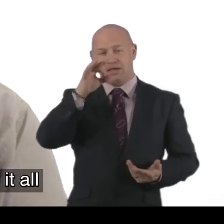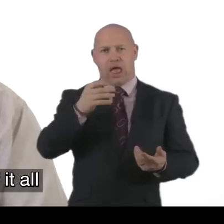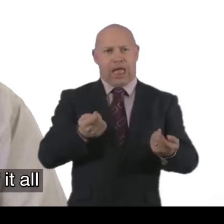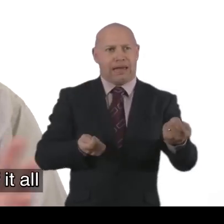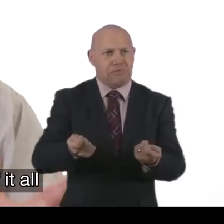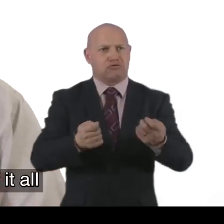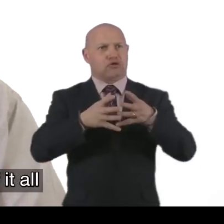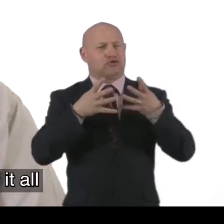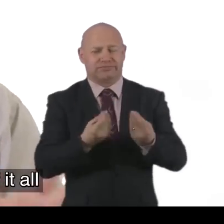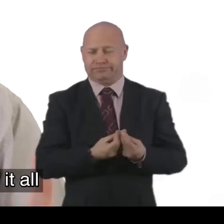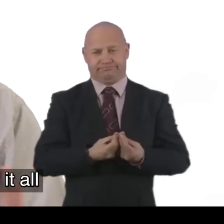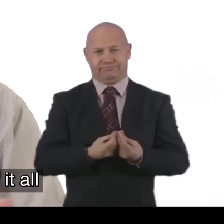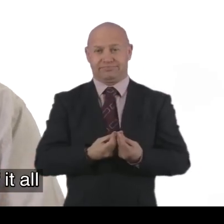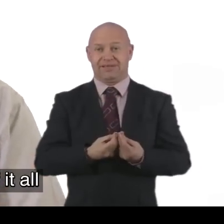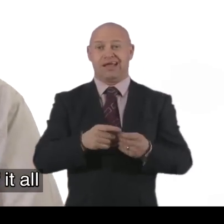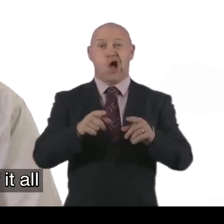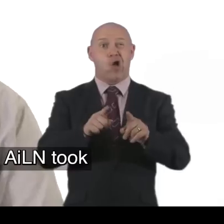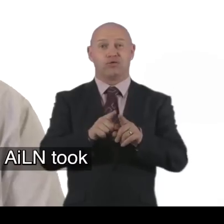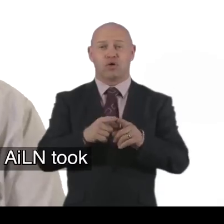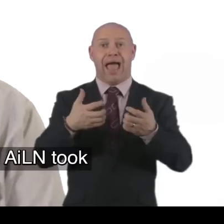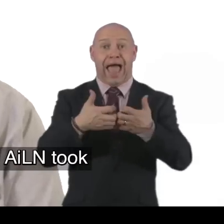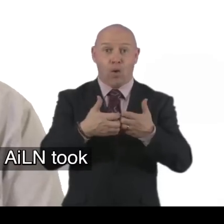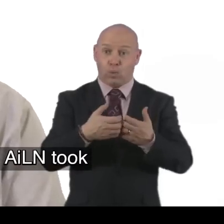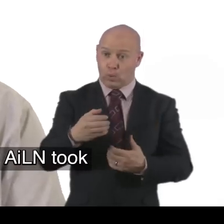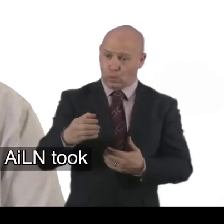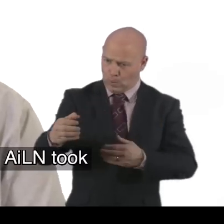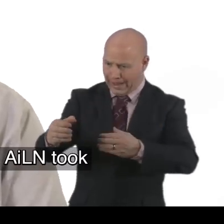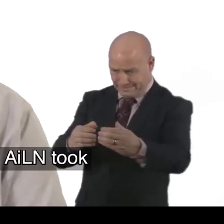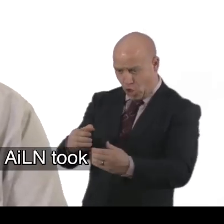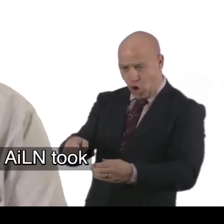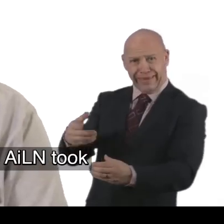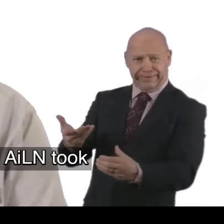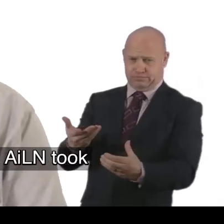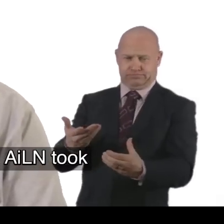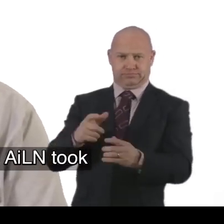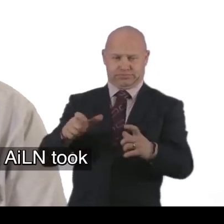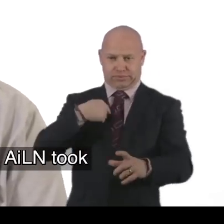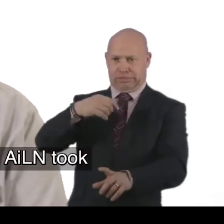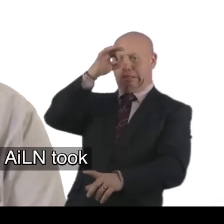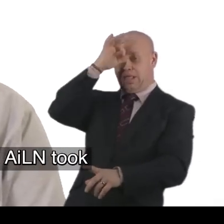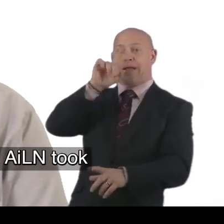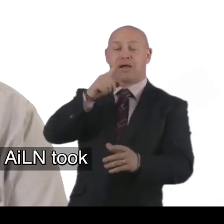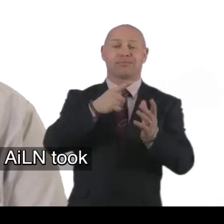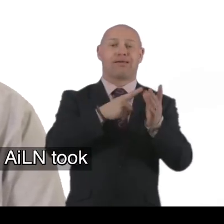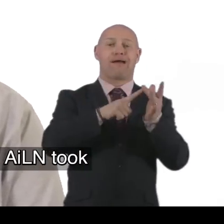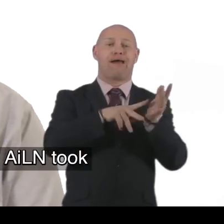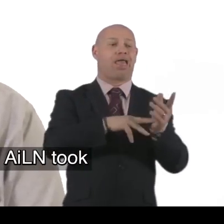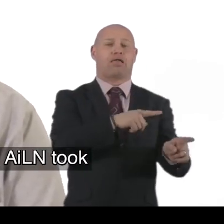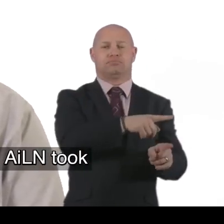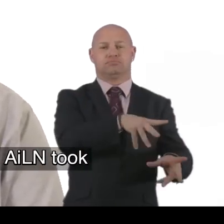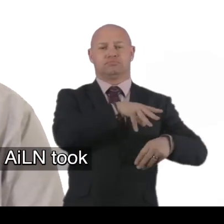Actually do the. of it all. Even. Looking at. How to employ. Someone. Someone. But.